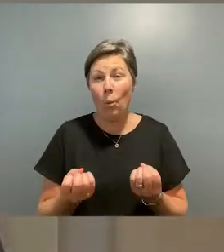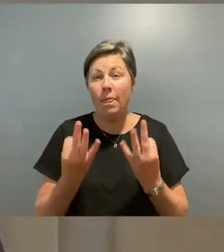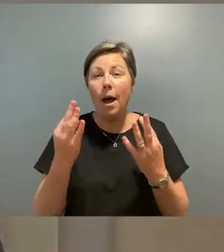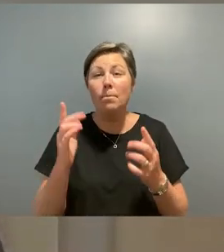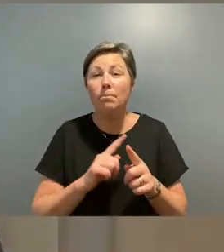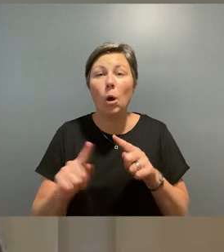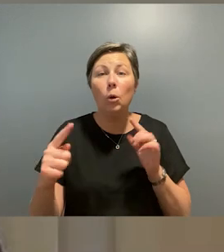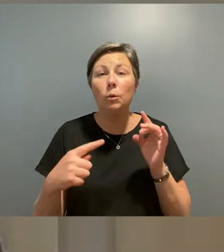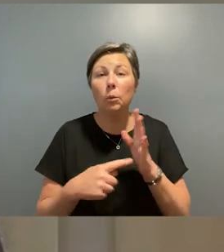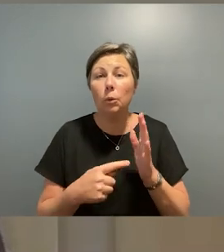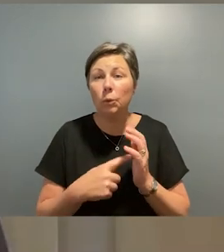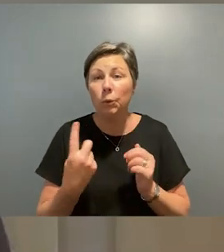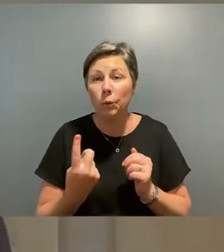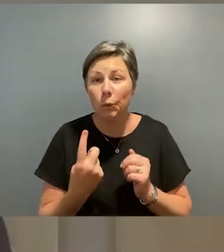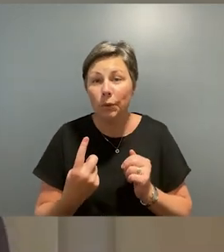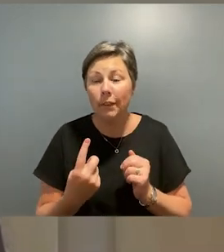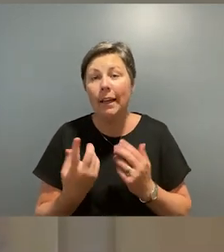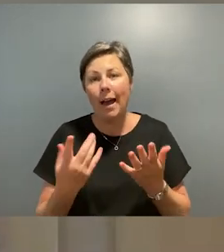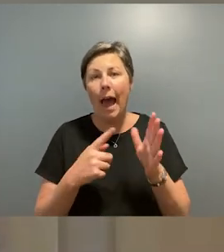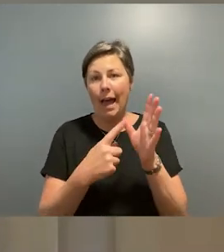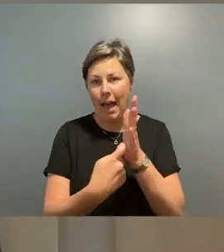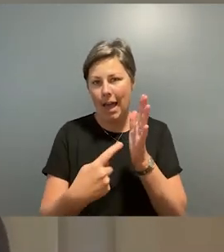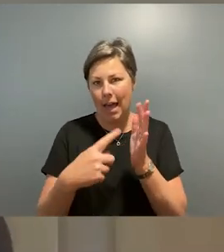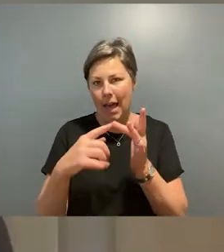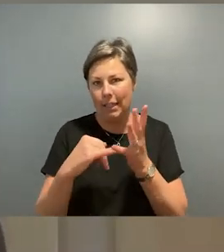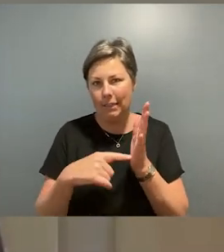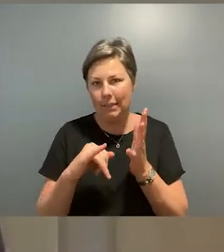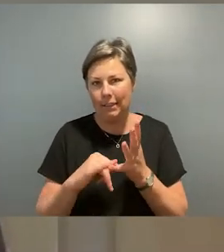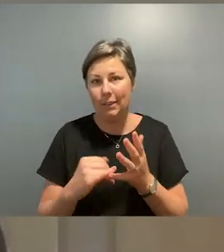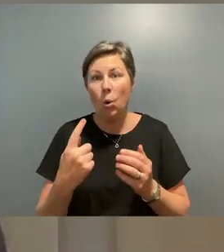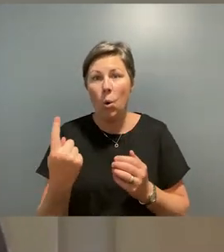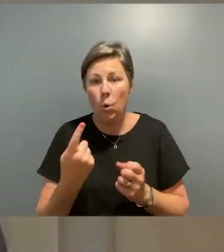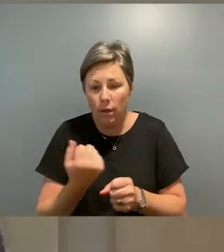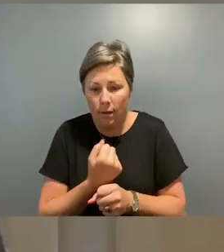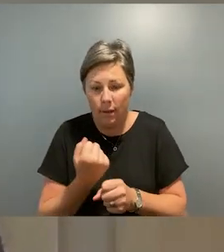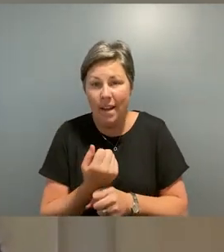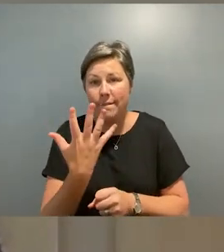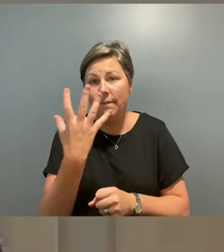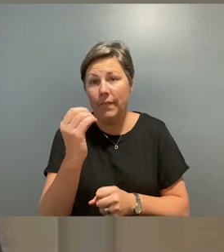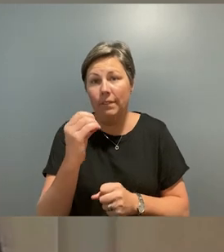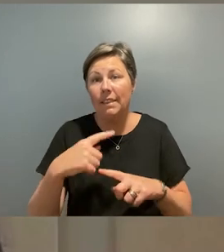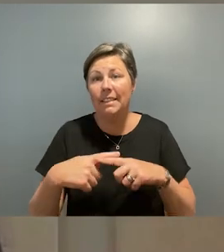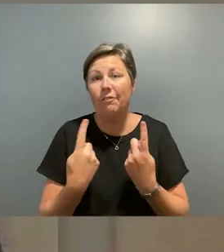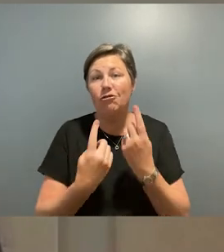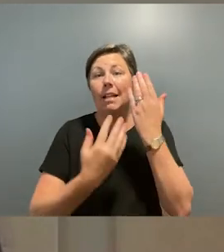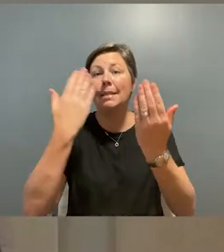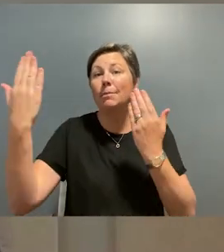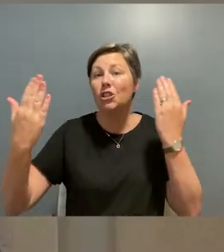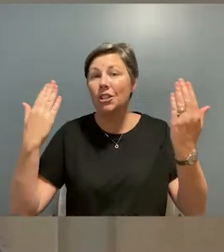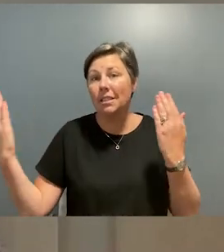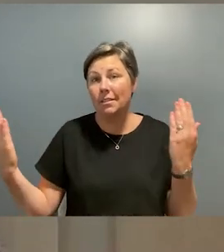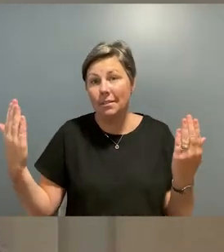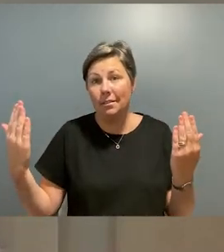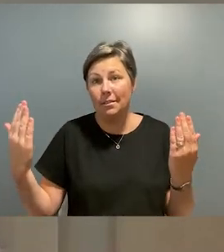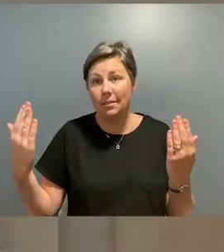probably the most important and that's those artists who are creating 50 exhibitions um across the